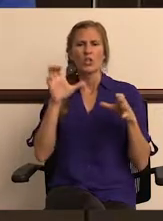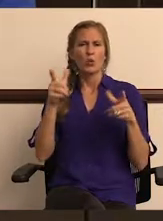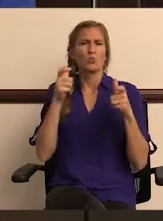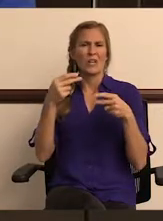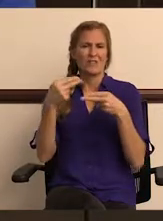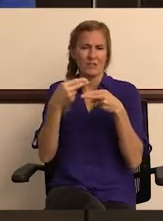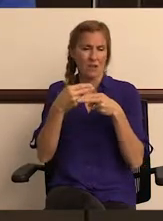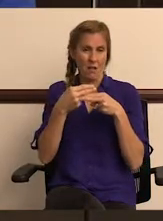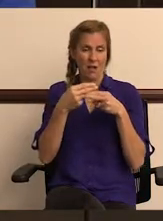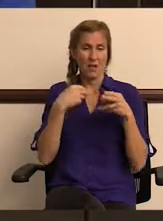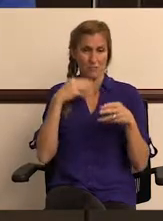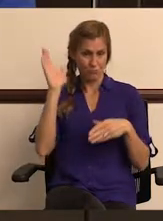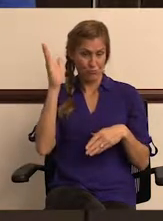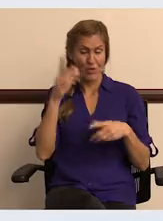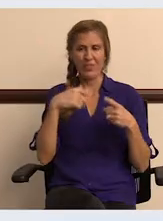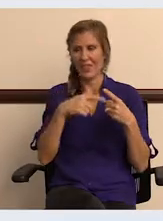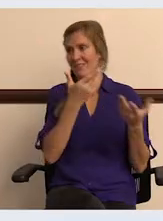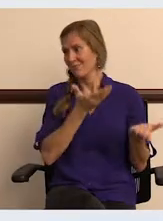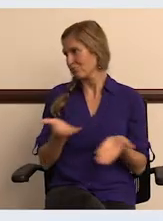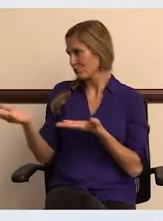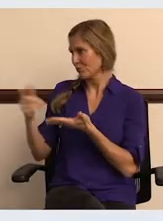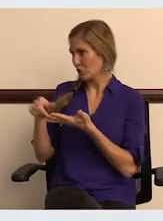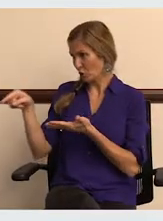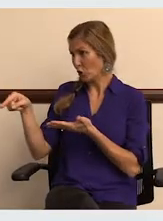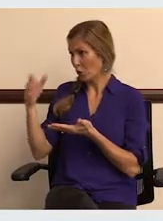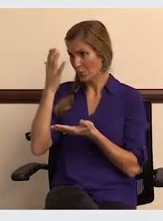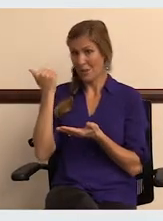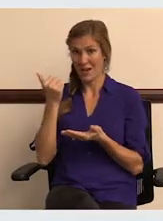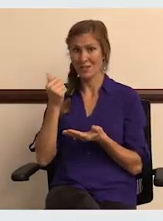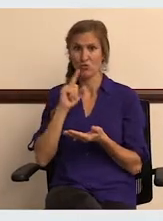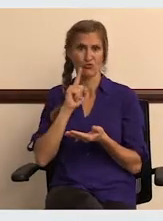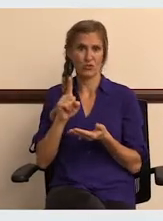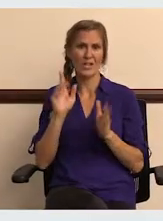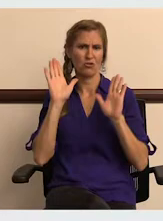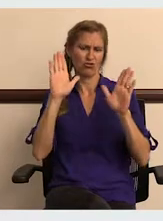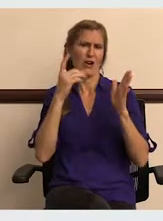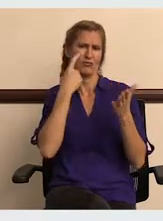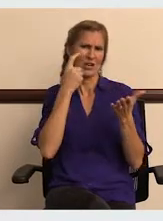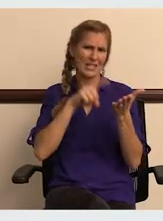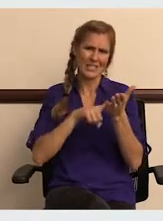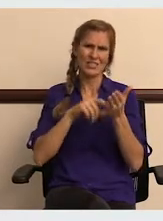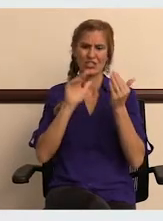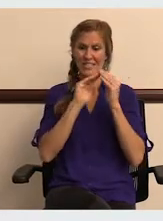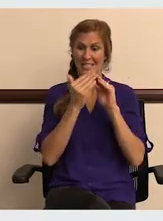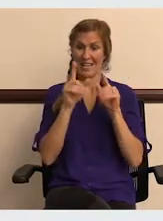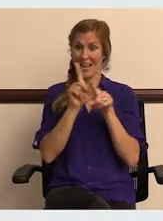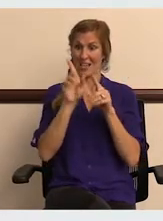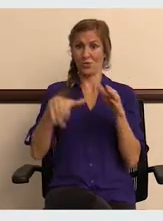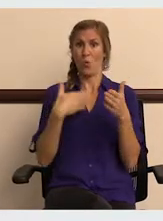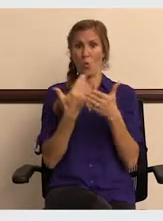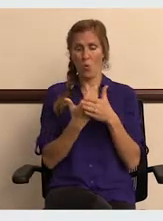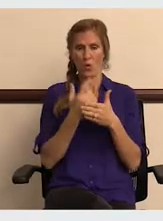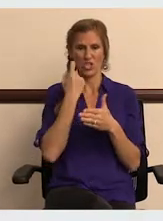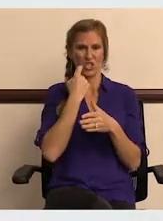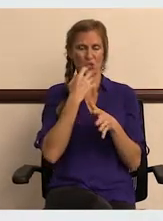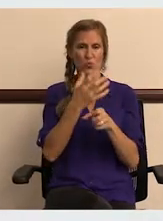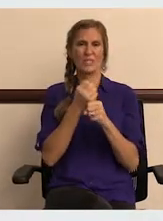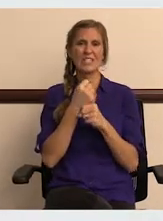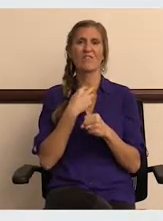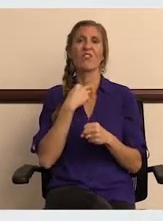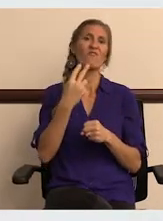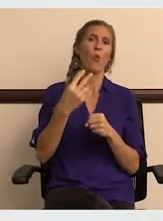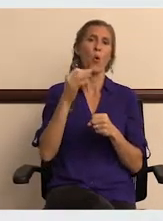All right, so I'm going to do the very first slide and then turn it over to you guys because it's a great recognition and the city as a whole